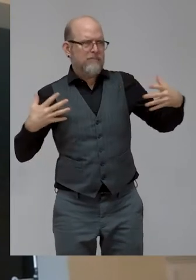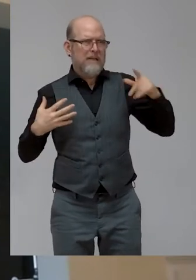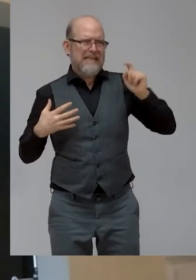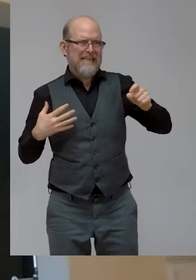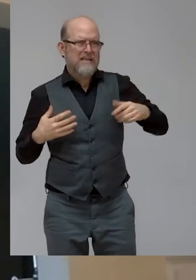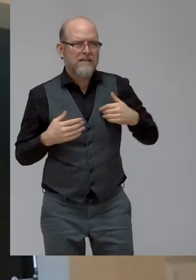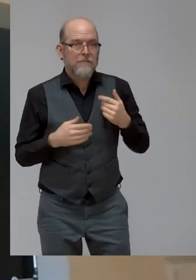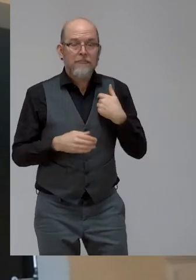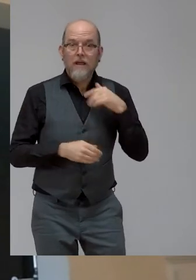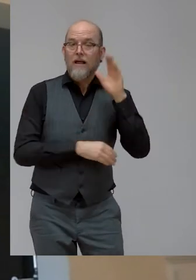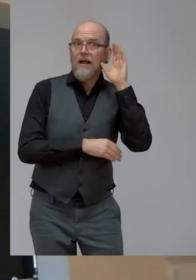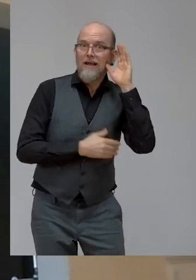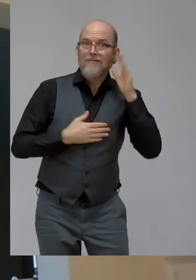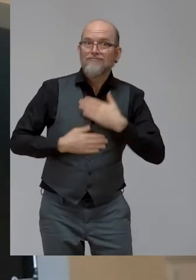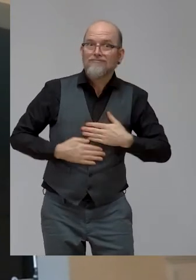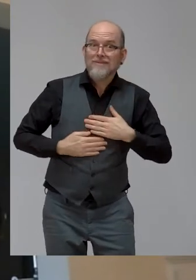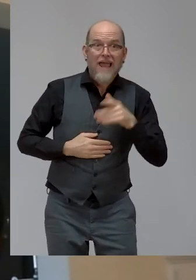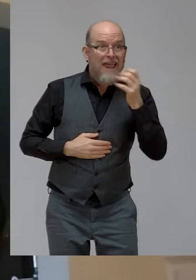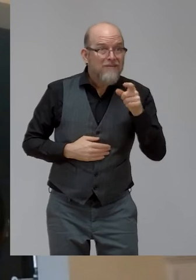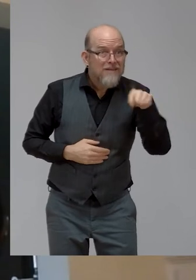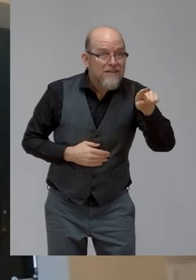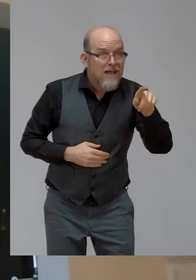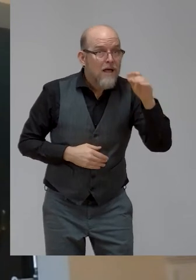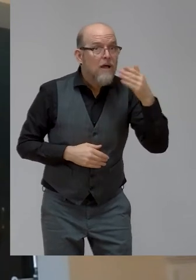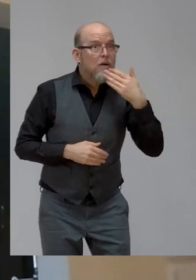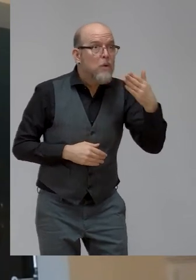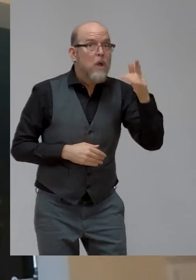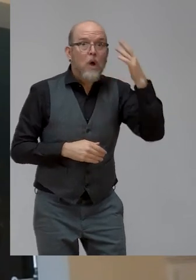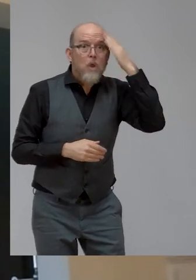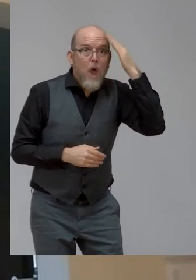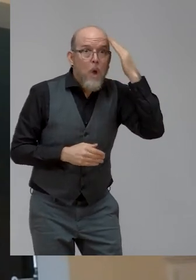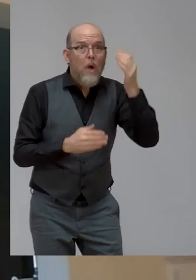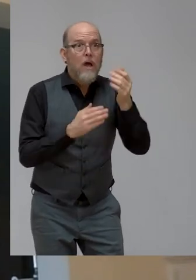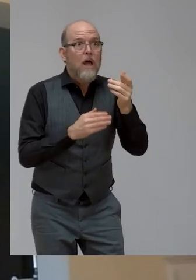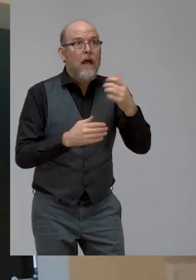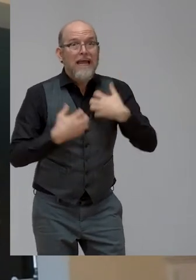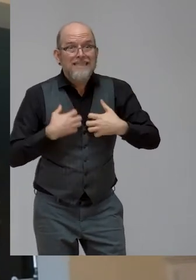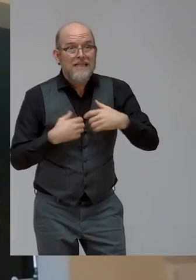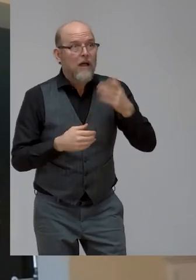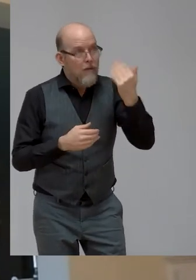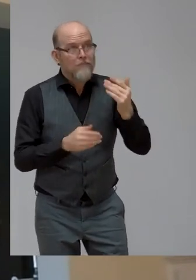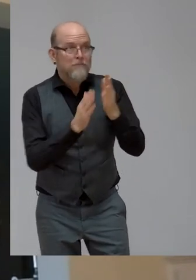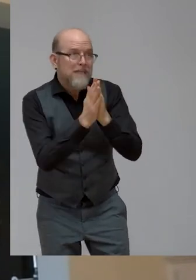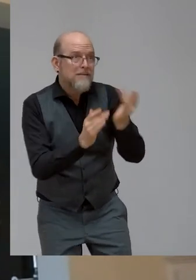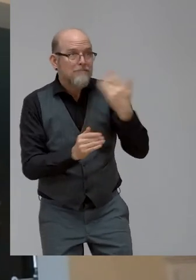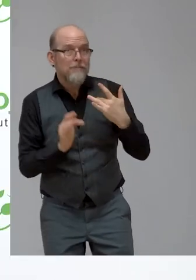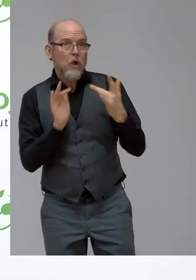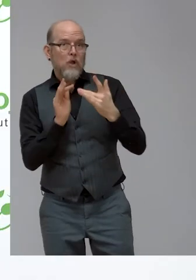if you have something to offer, we would be interested in talking to you about how that might work for us.